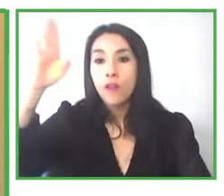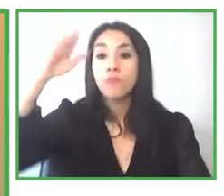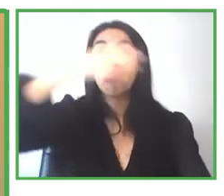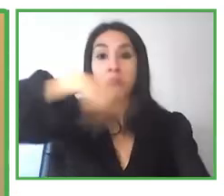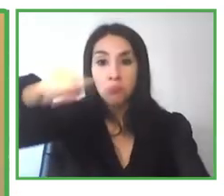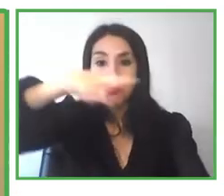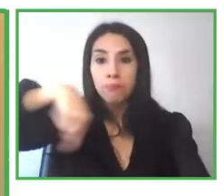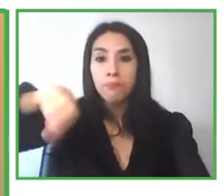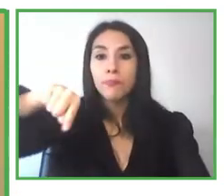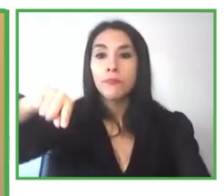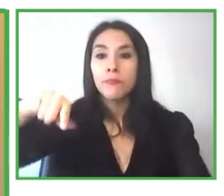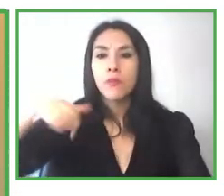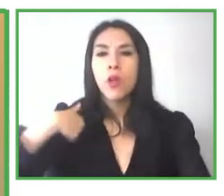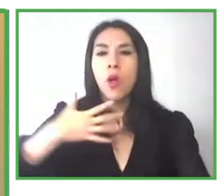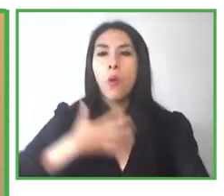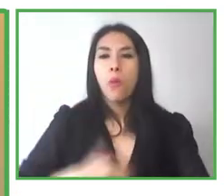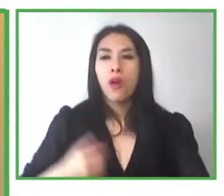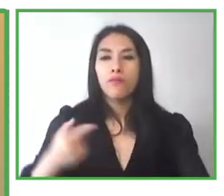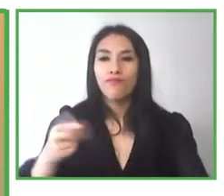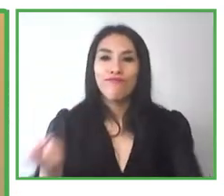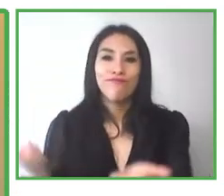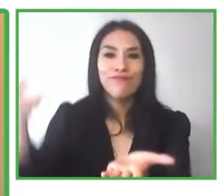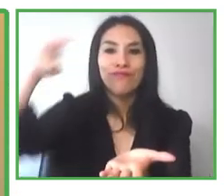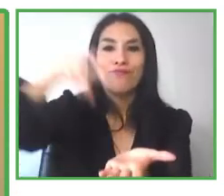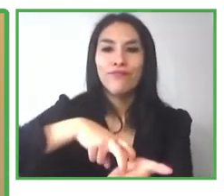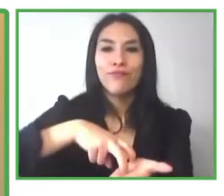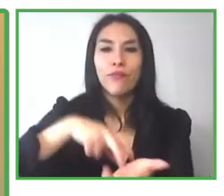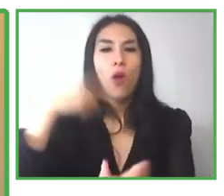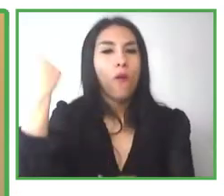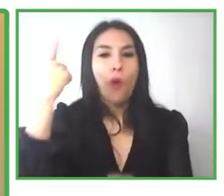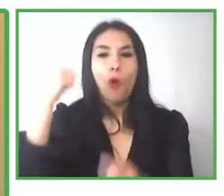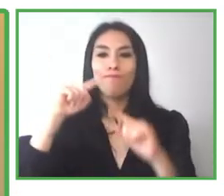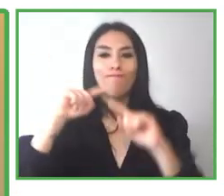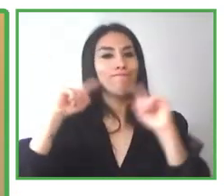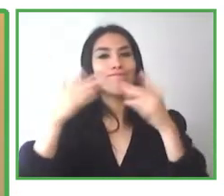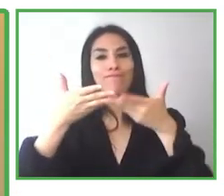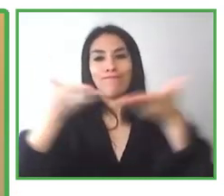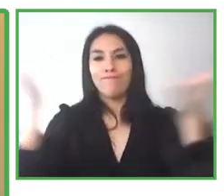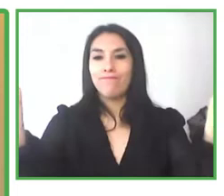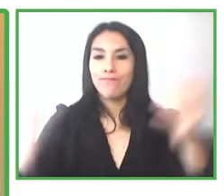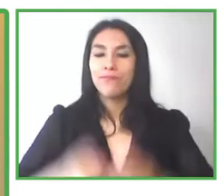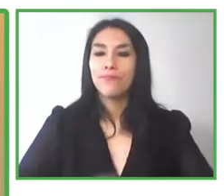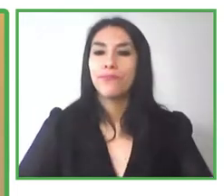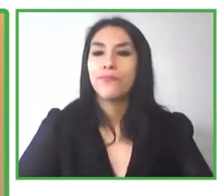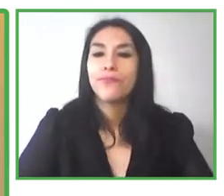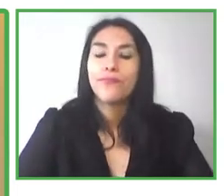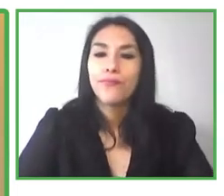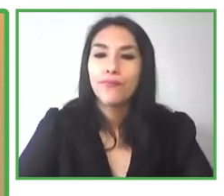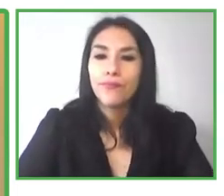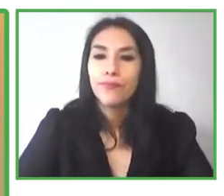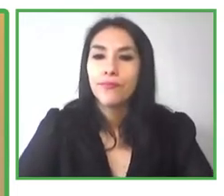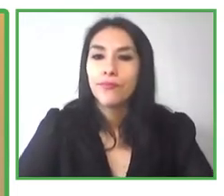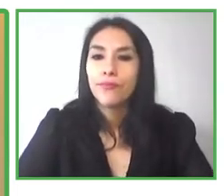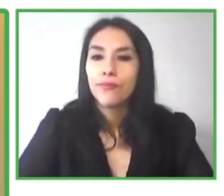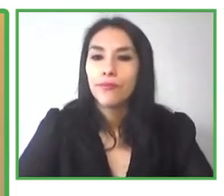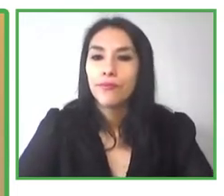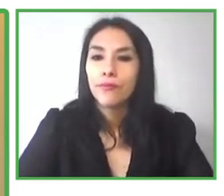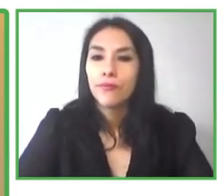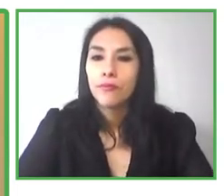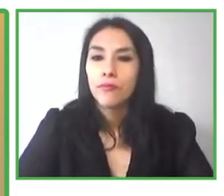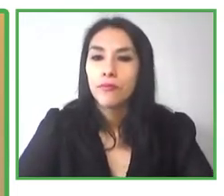Saqib I've been interested in the possibility of technology to improve people's lives